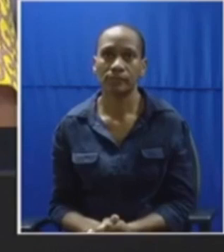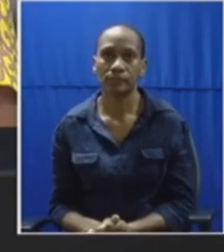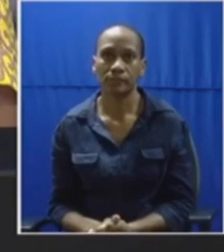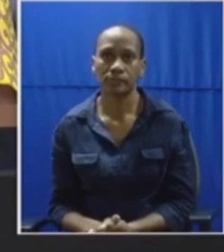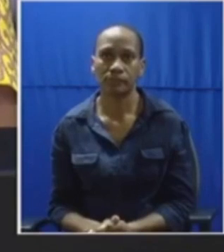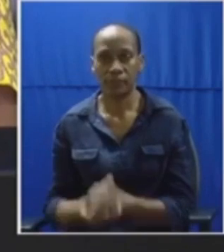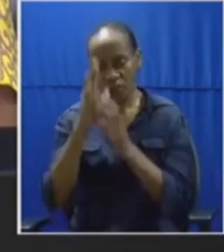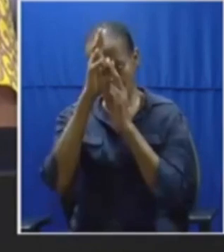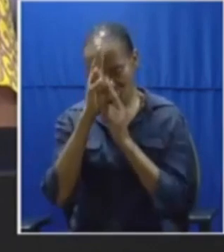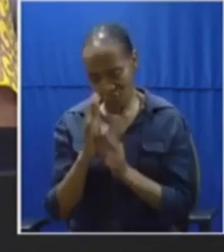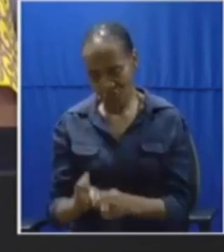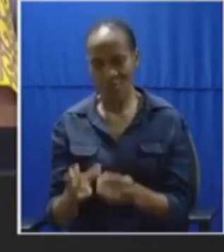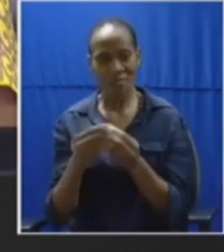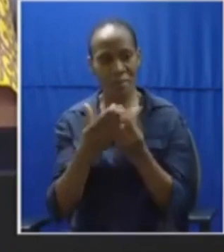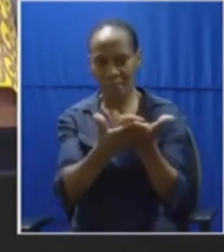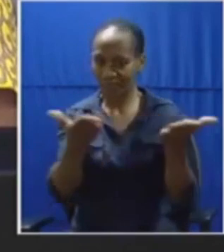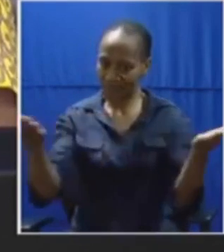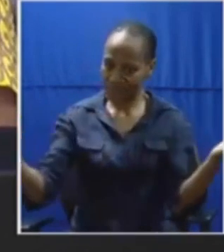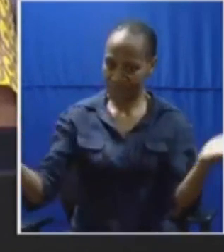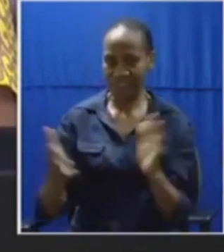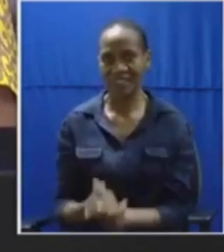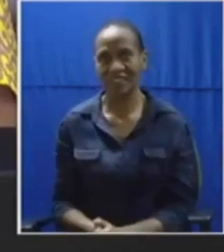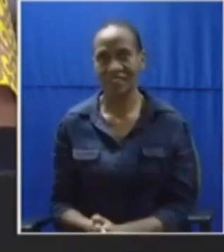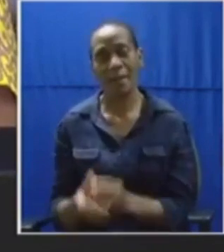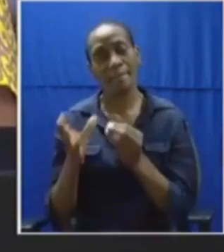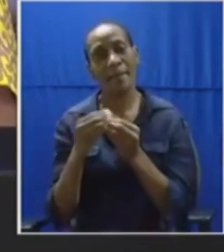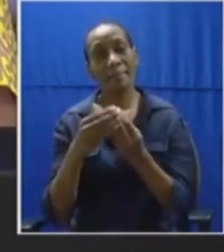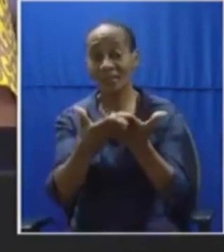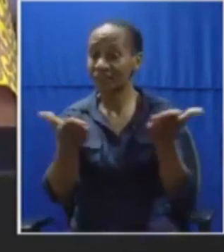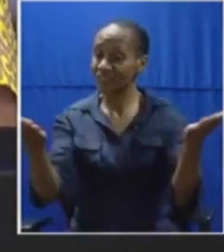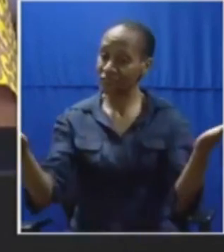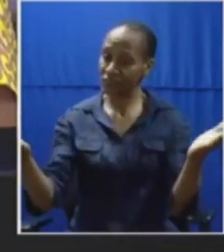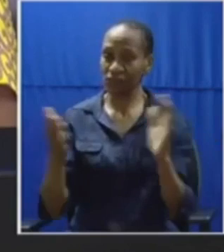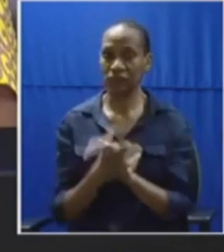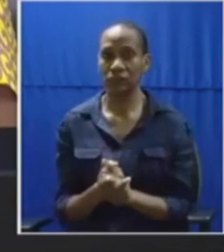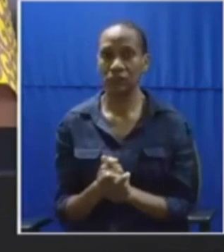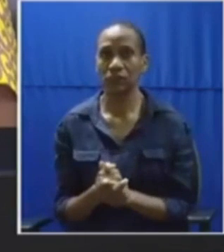Honourable Members. Honourable Members. Honourable Members.